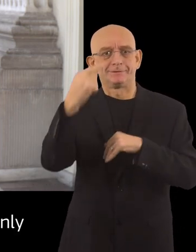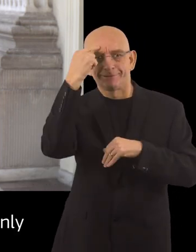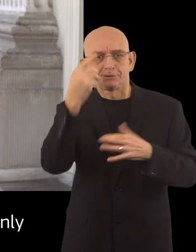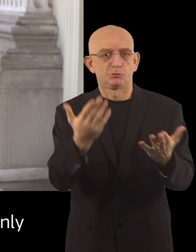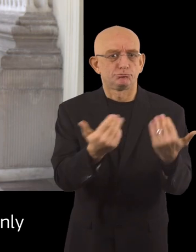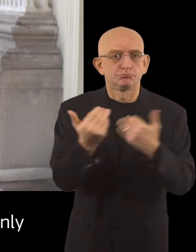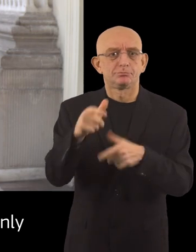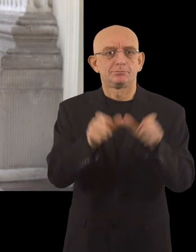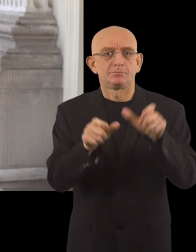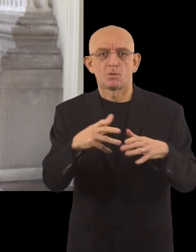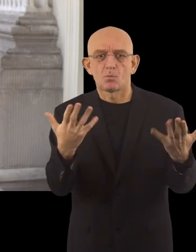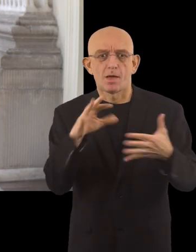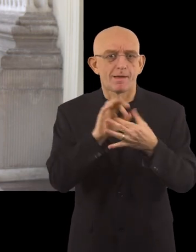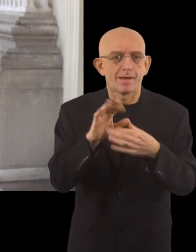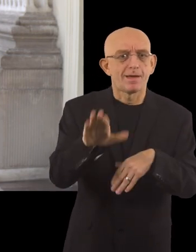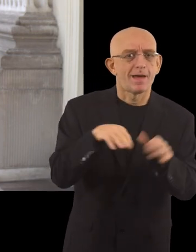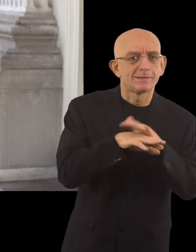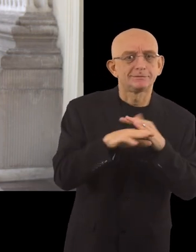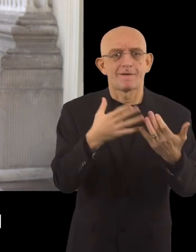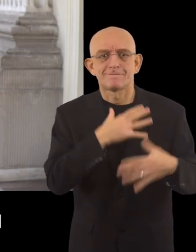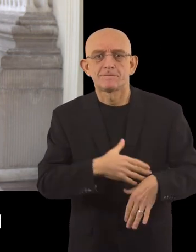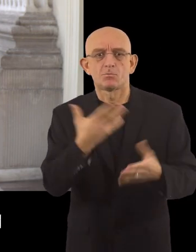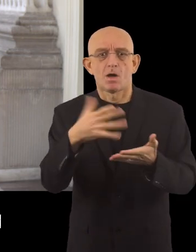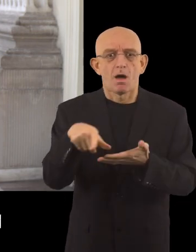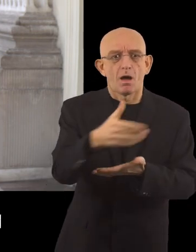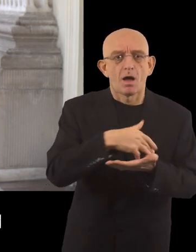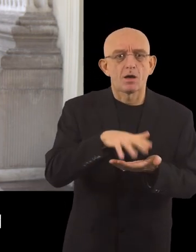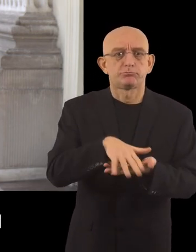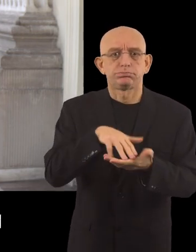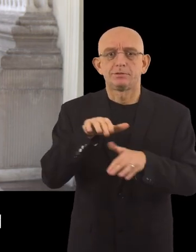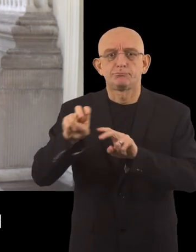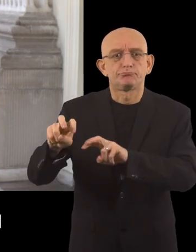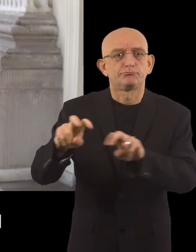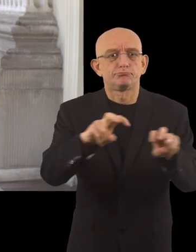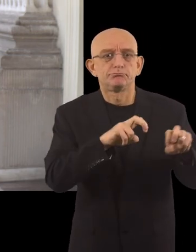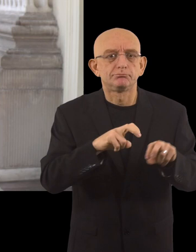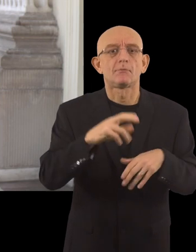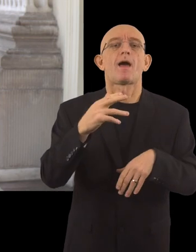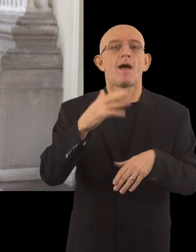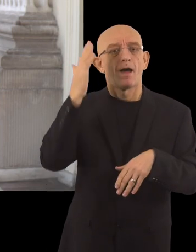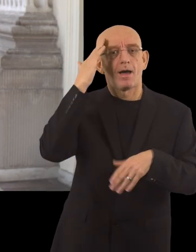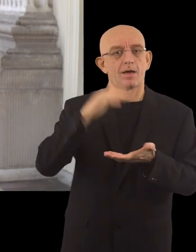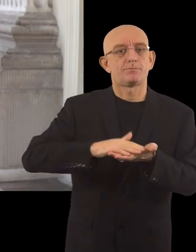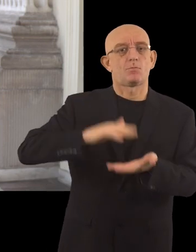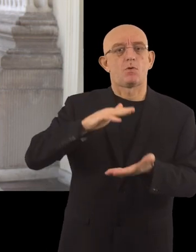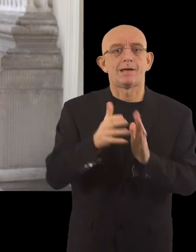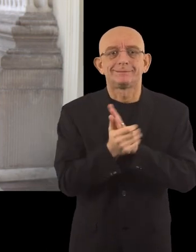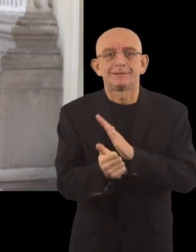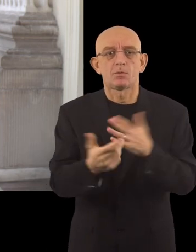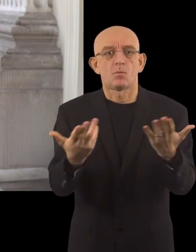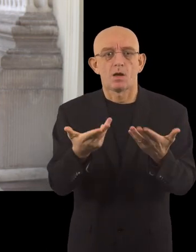people in the city were only worried about digital accessibility, but it also has a genuine knowledge and skills.